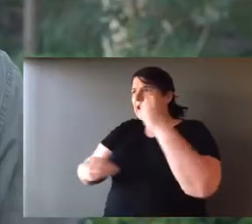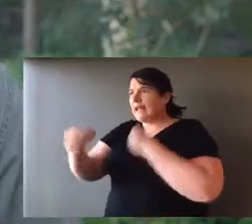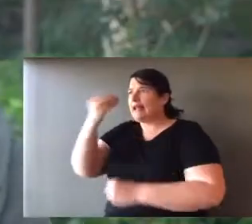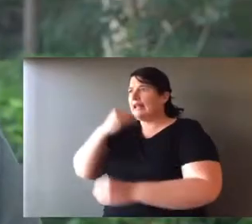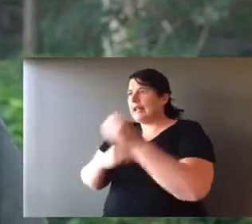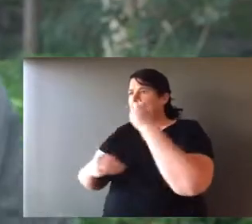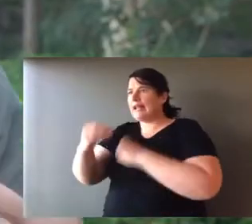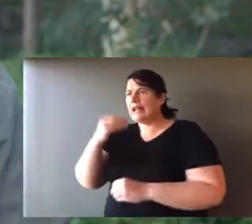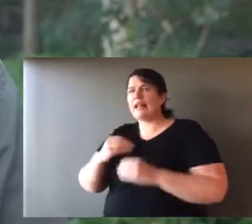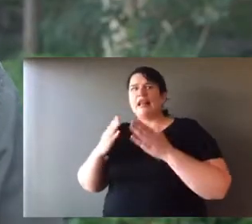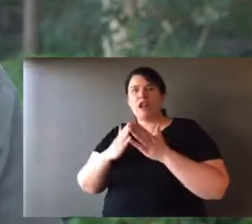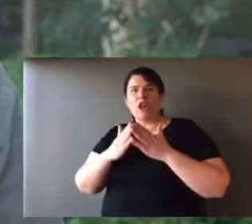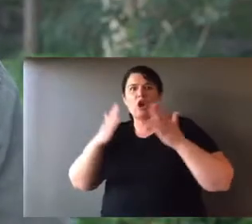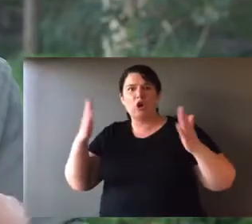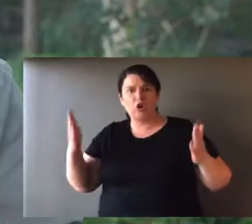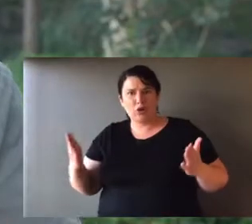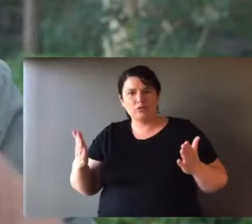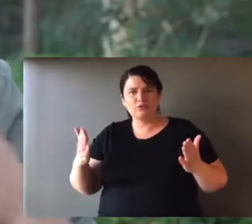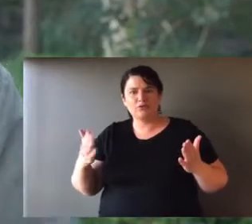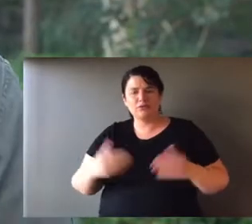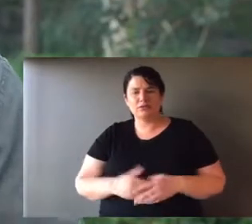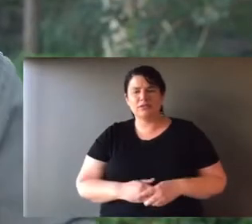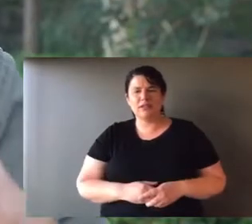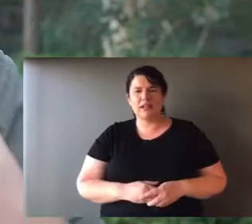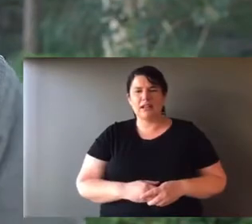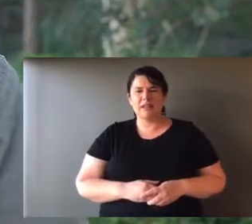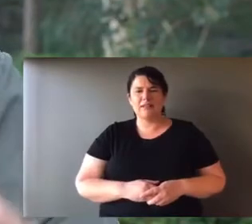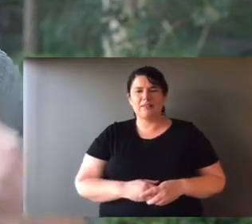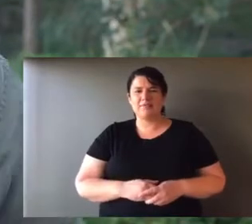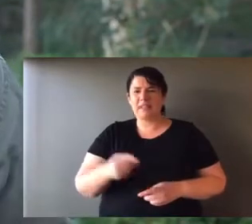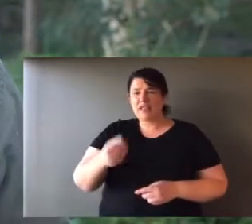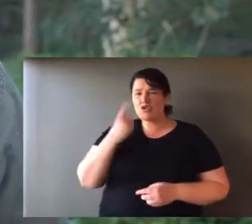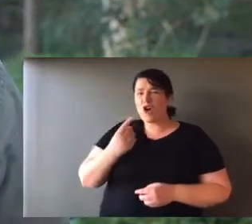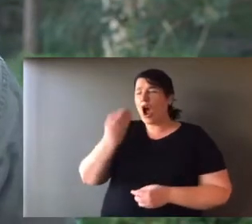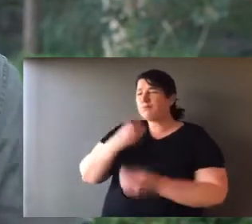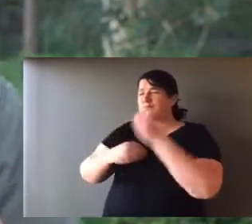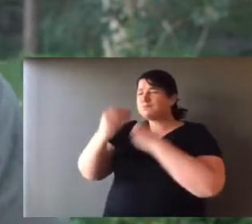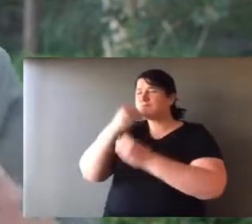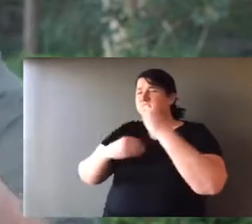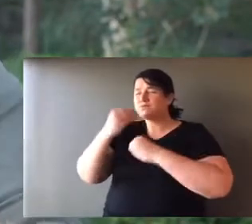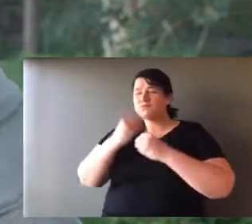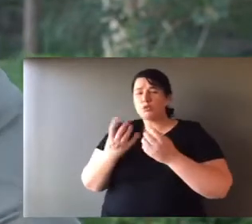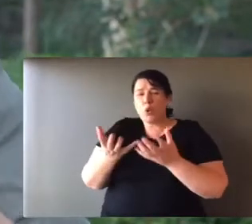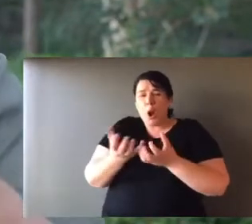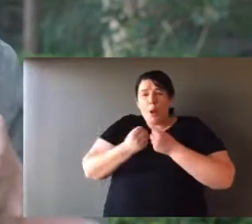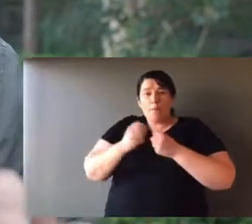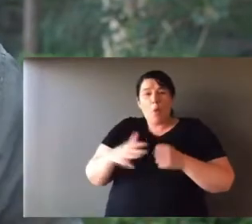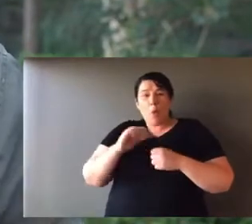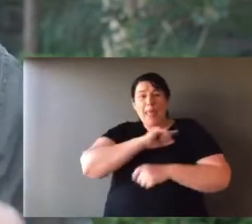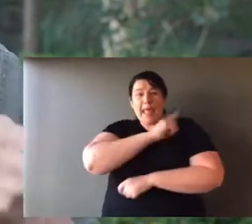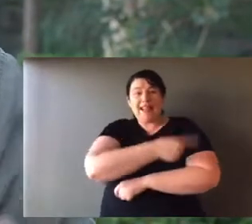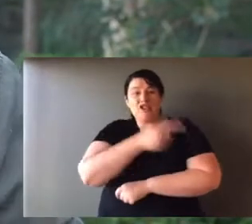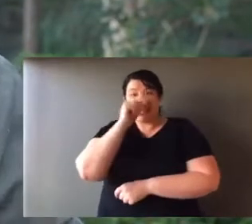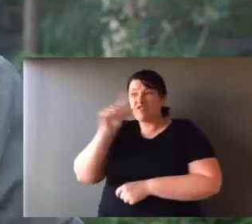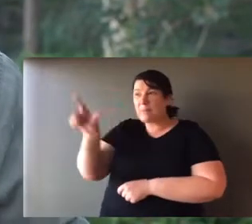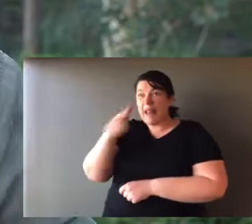They have to eat an awful lot of it and they've developed an incredibly long digestive system to be able to try and extract all the energy